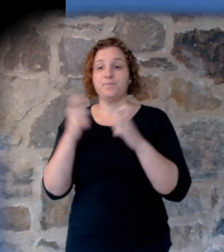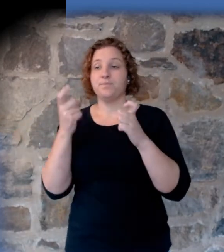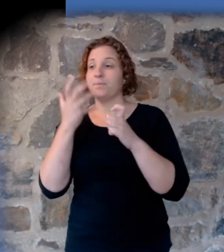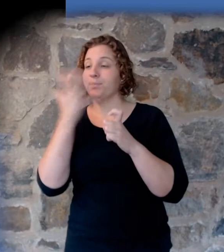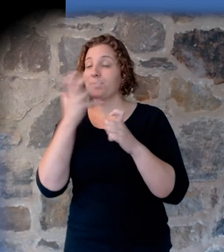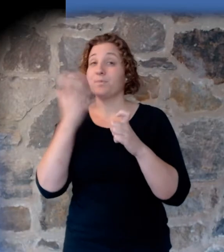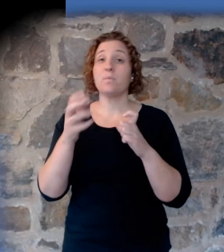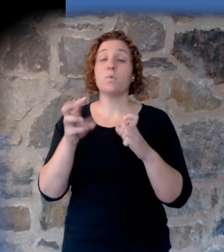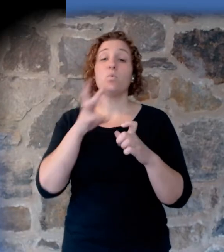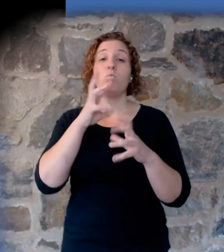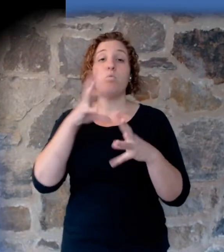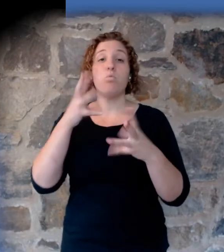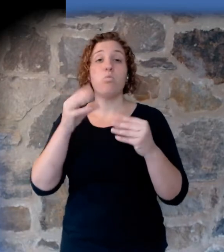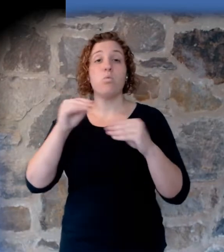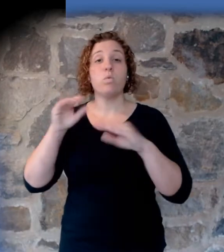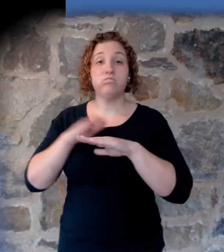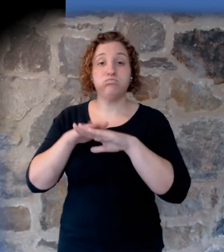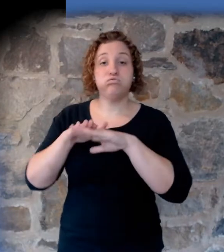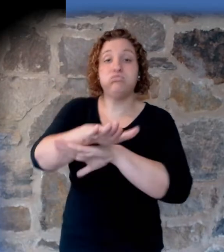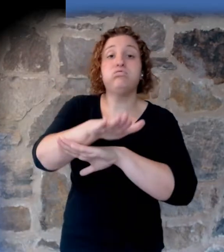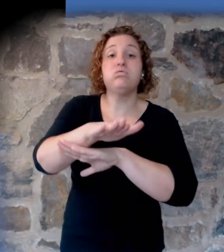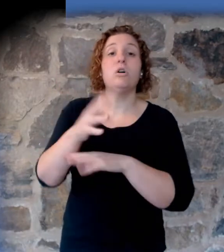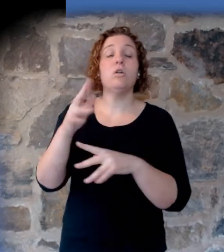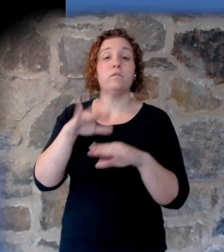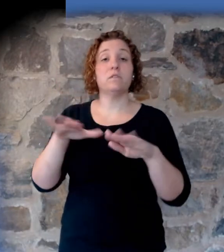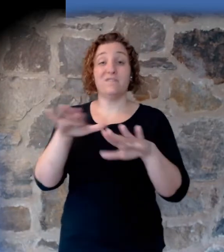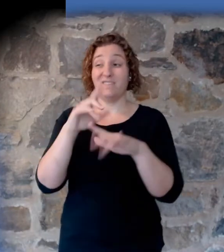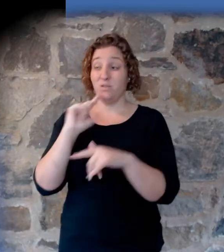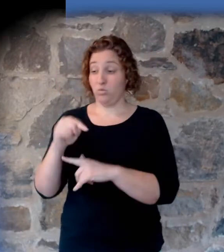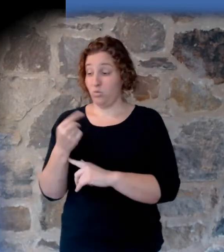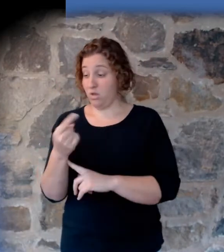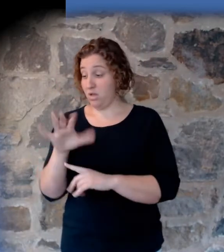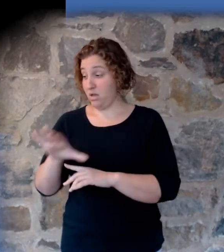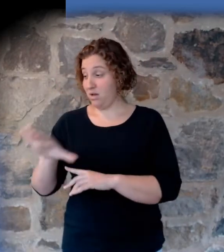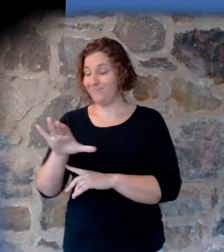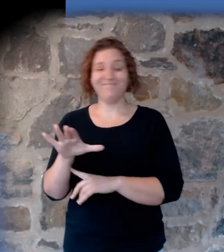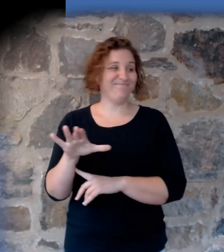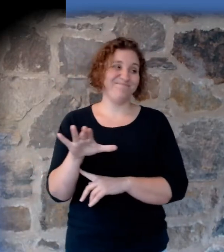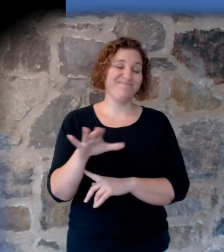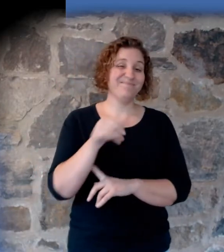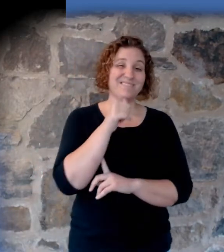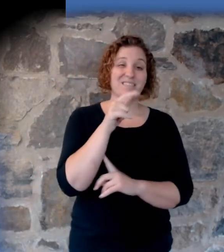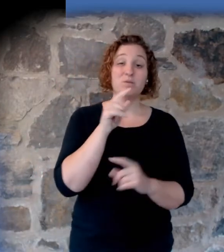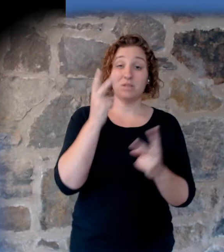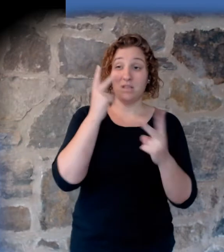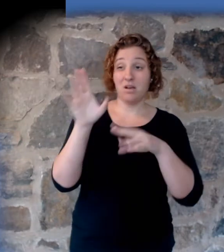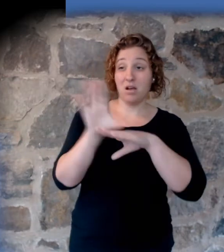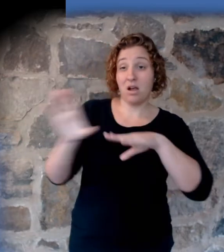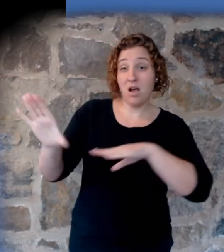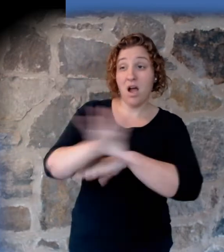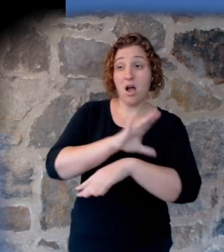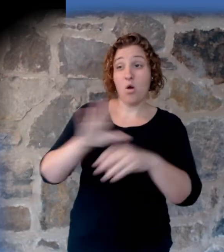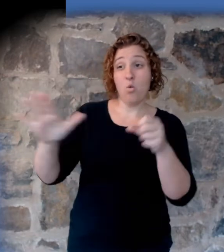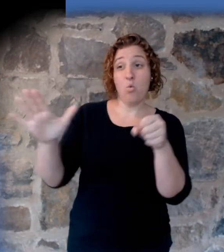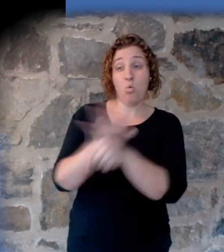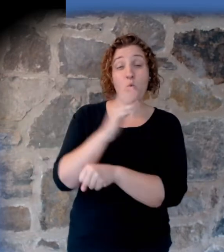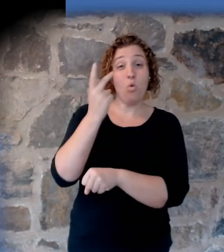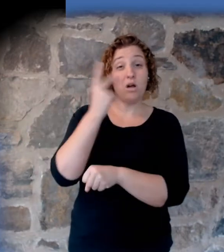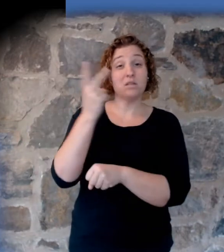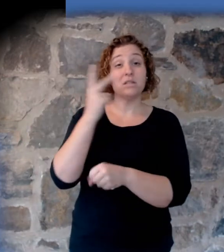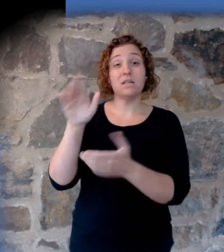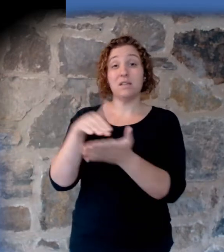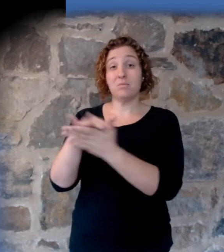over a surface. And is it just here? The great unconformity is continent-wide. I've seen it, I believe, in the Middle East.